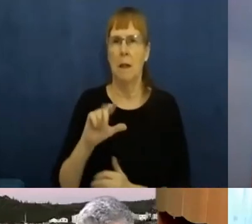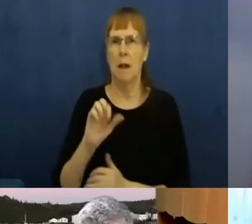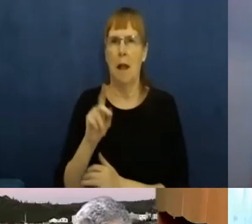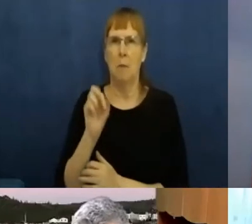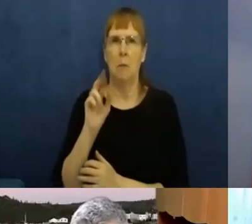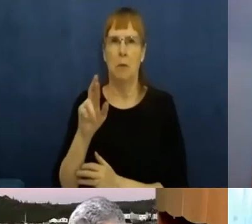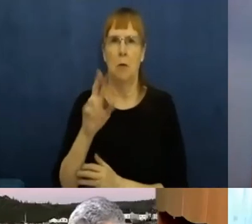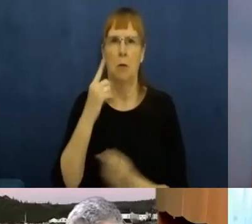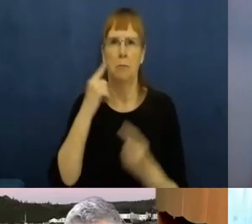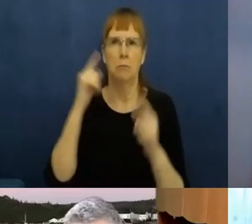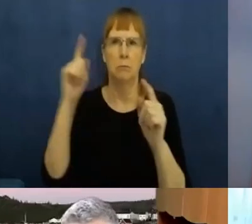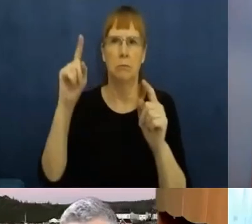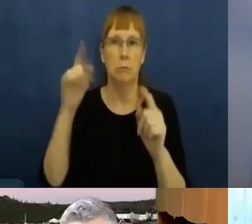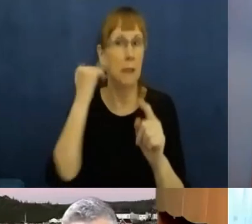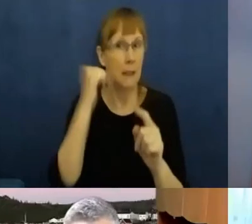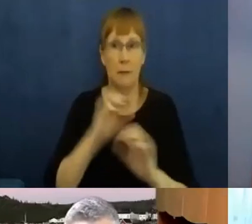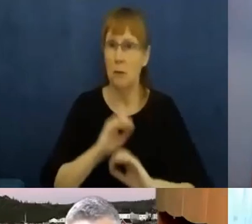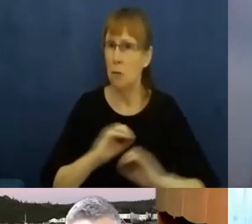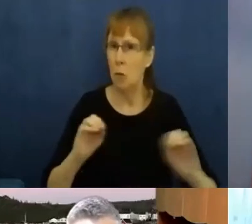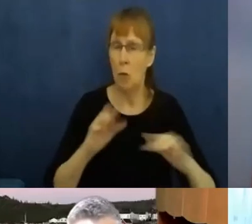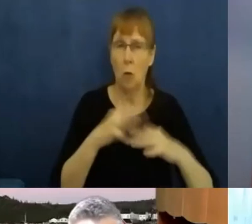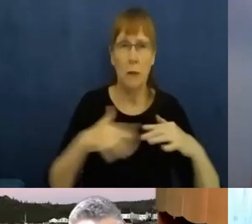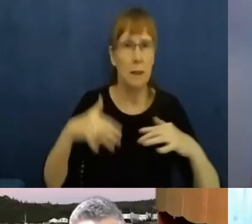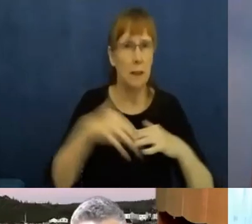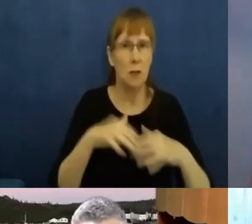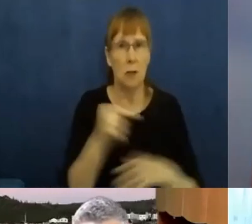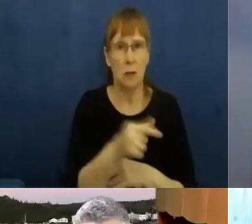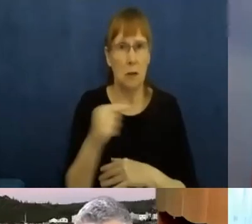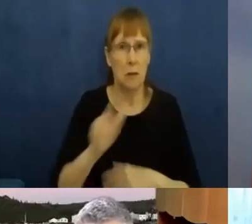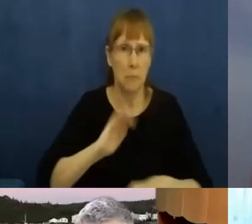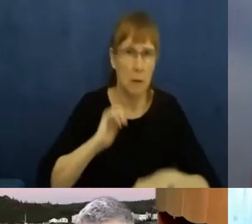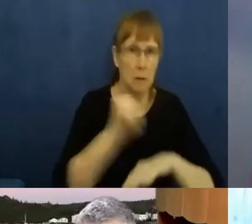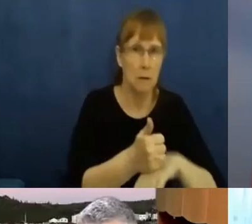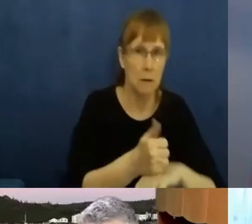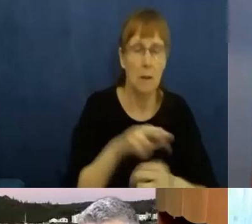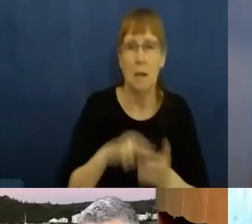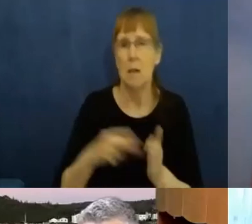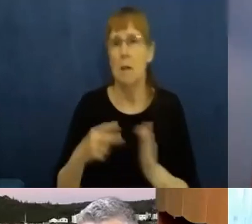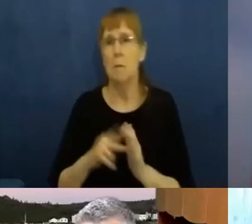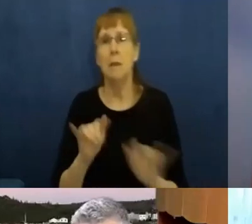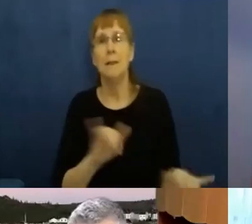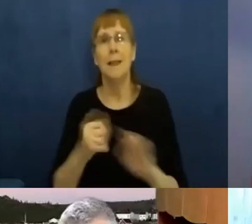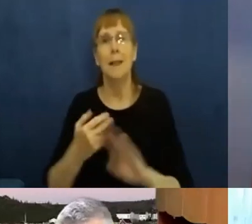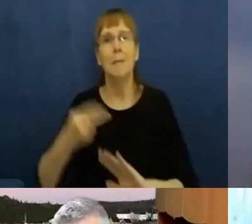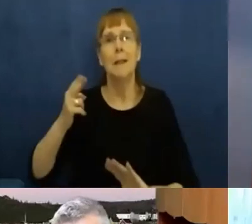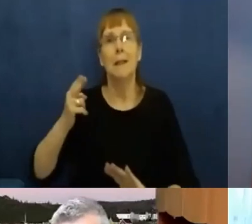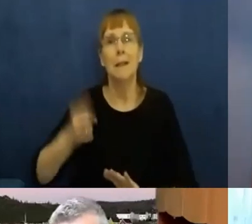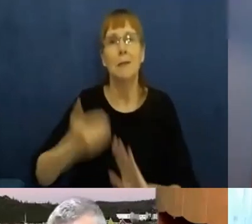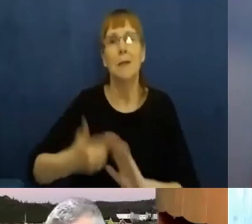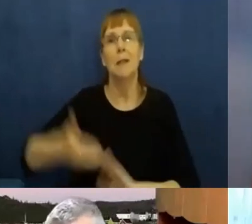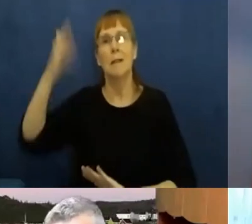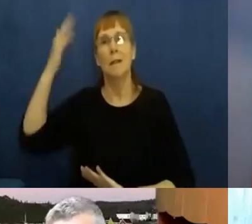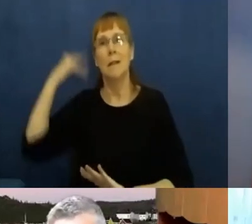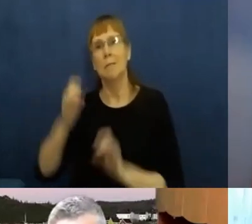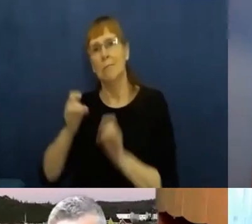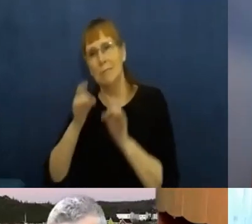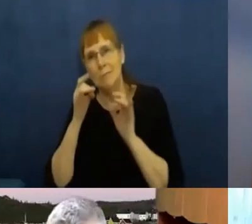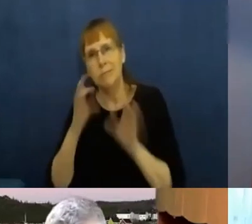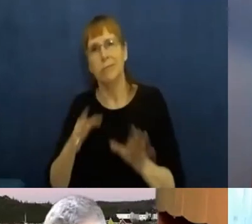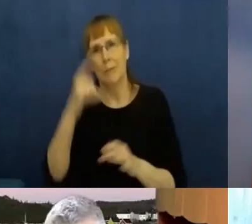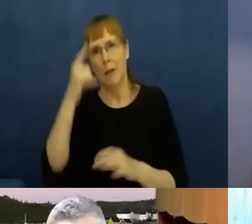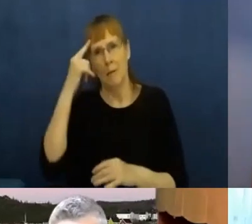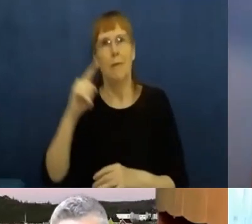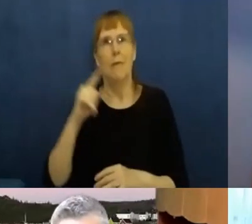uh, I take some comfort in that. And, uh, I think for this discussion and sort of bridging